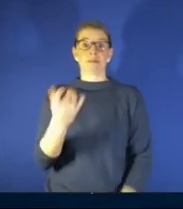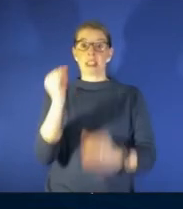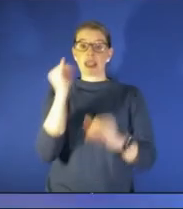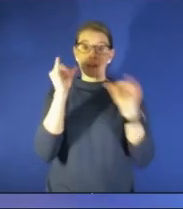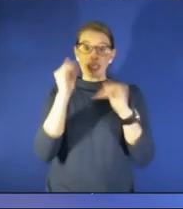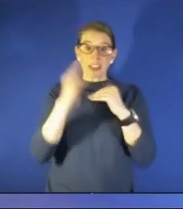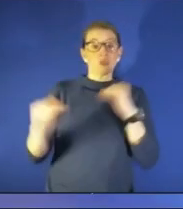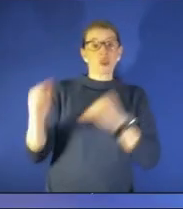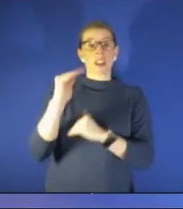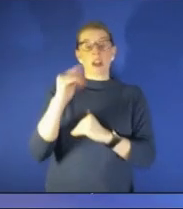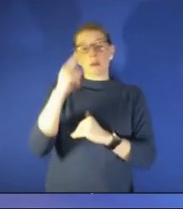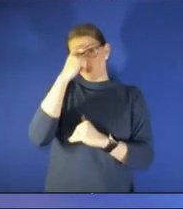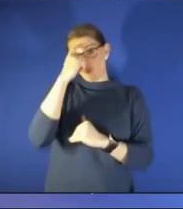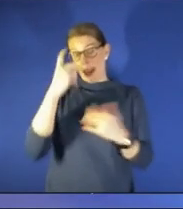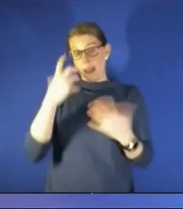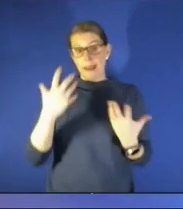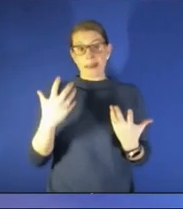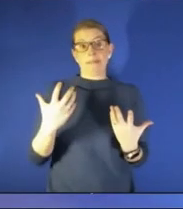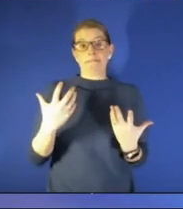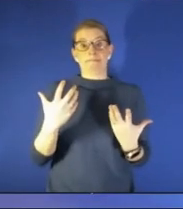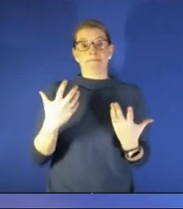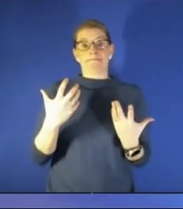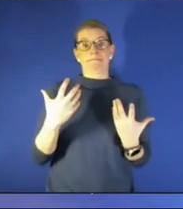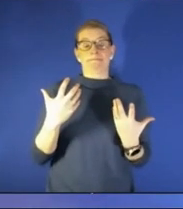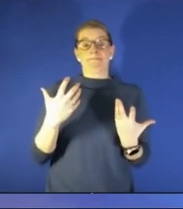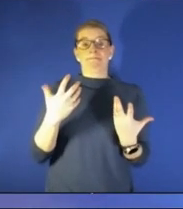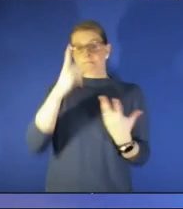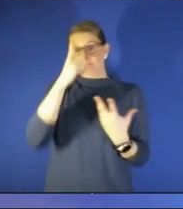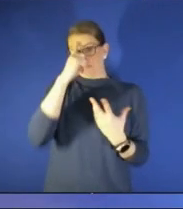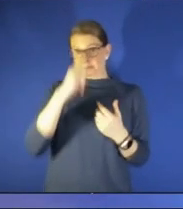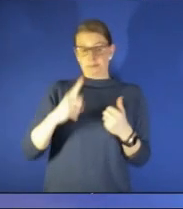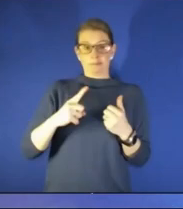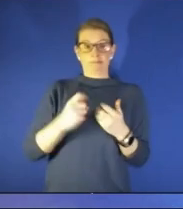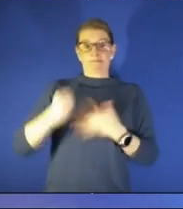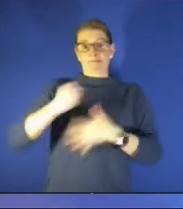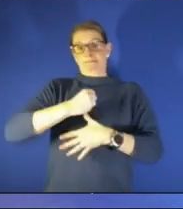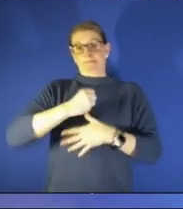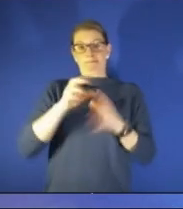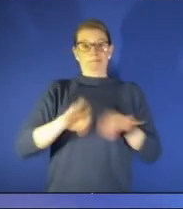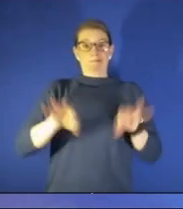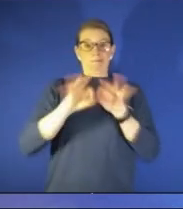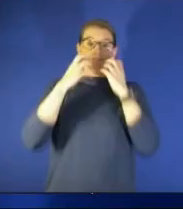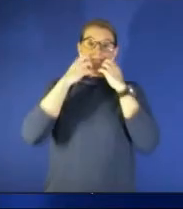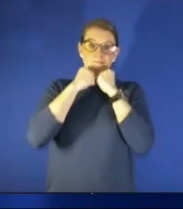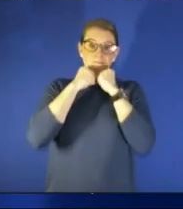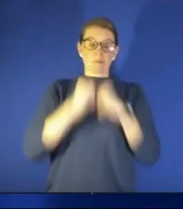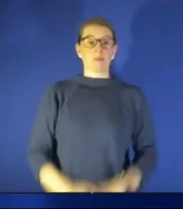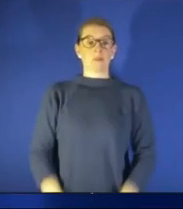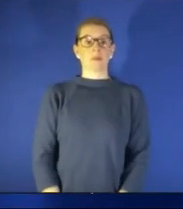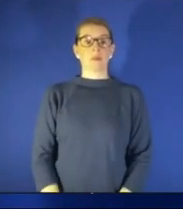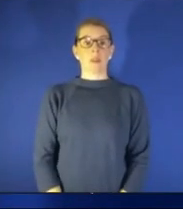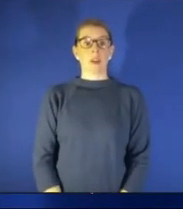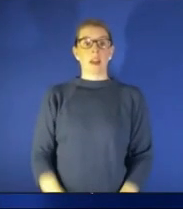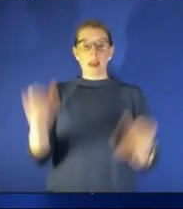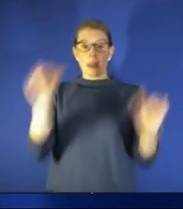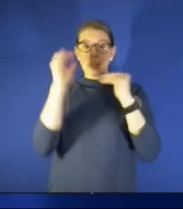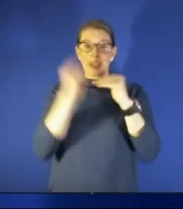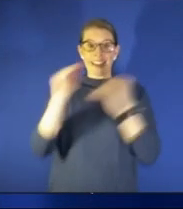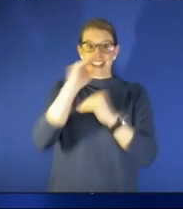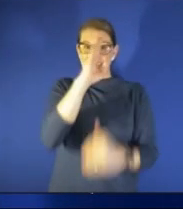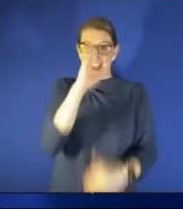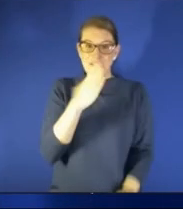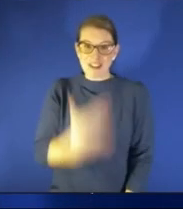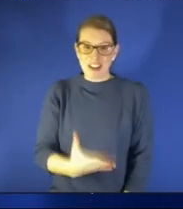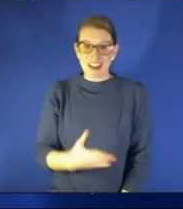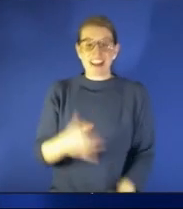brains um and putting our brains first when it comes to out there partying this binge drinking is never good alcohol in